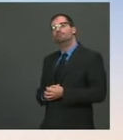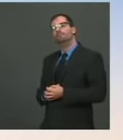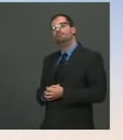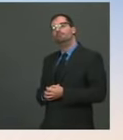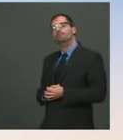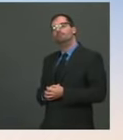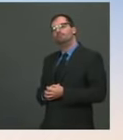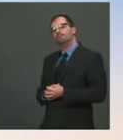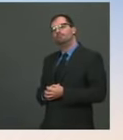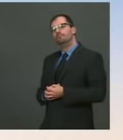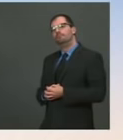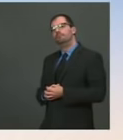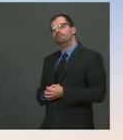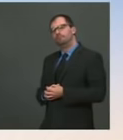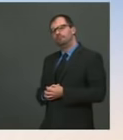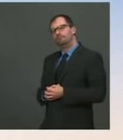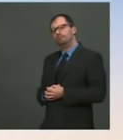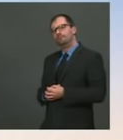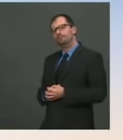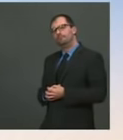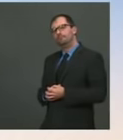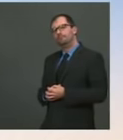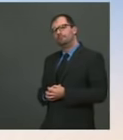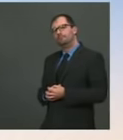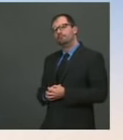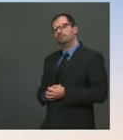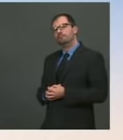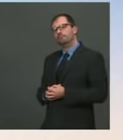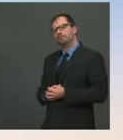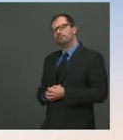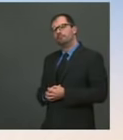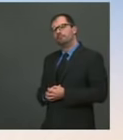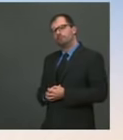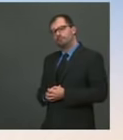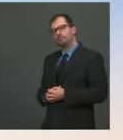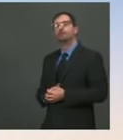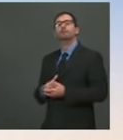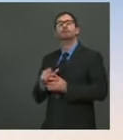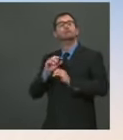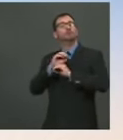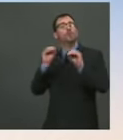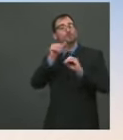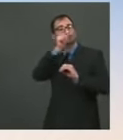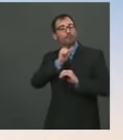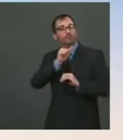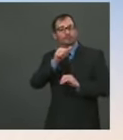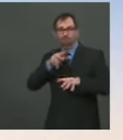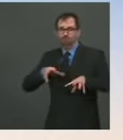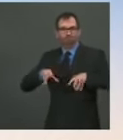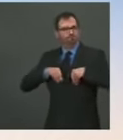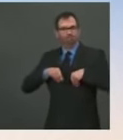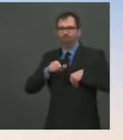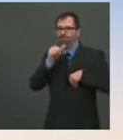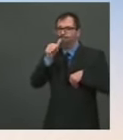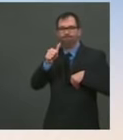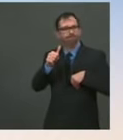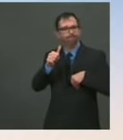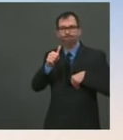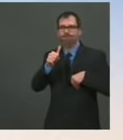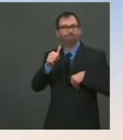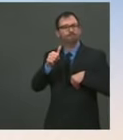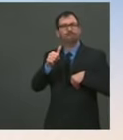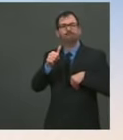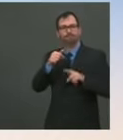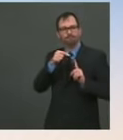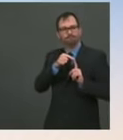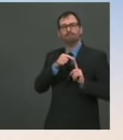of zero tolerance and family separation behind us, the President is perfectly comfortable with the Department of Justice settling with the individuals and